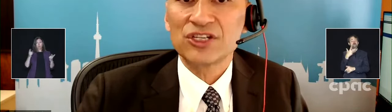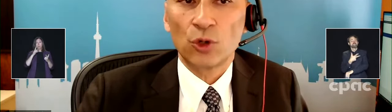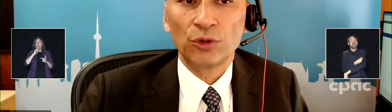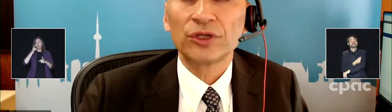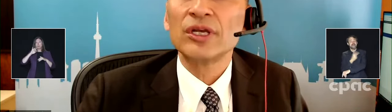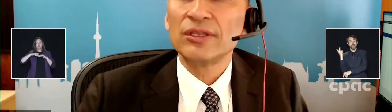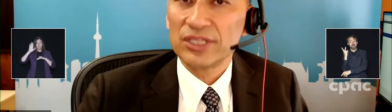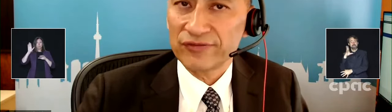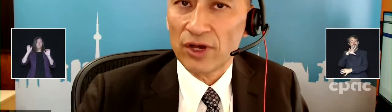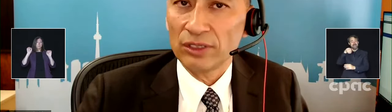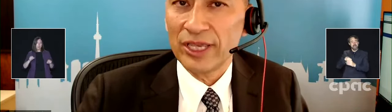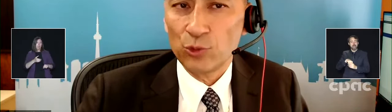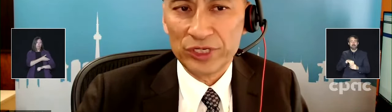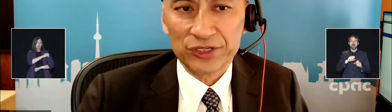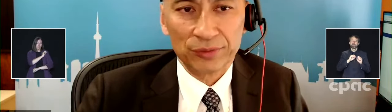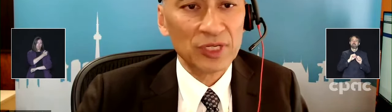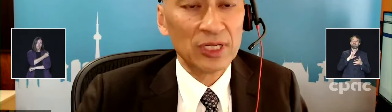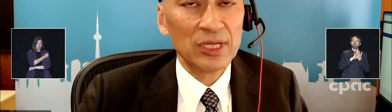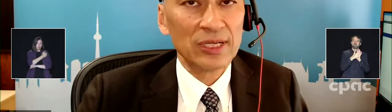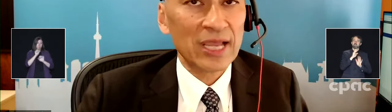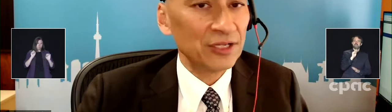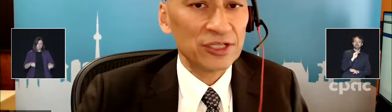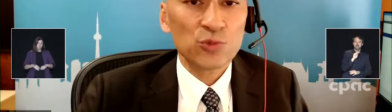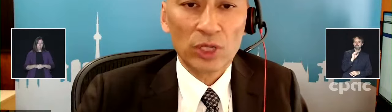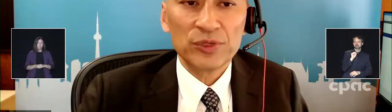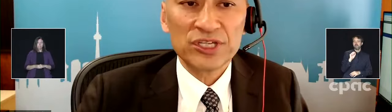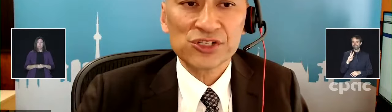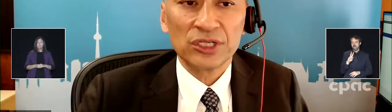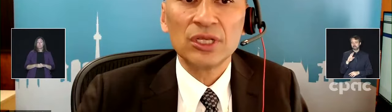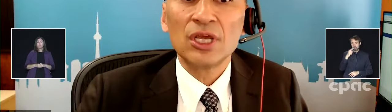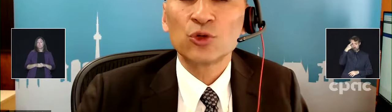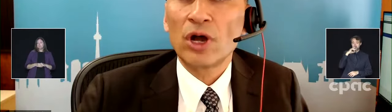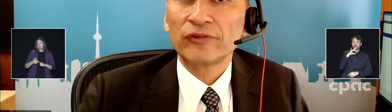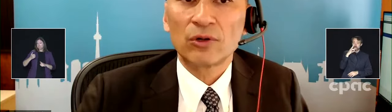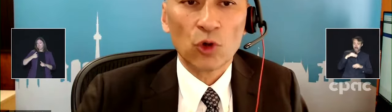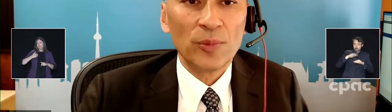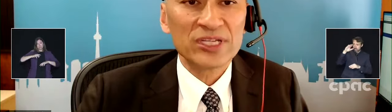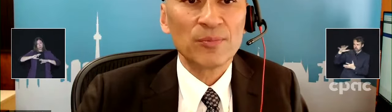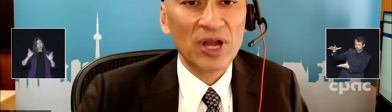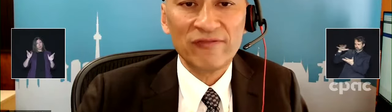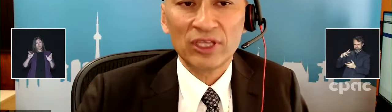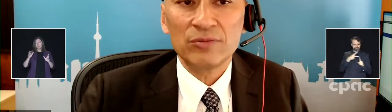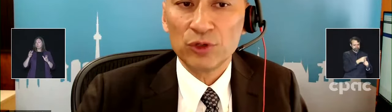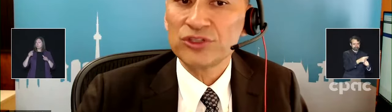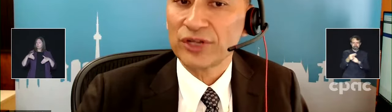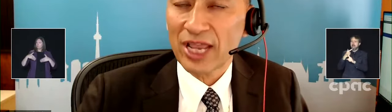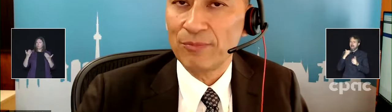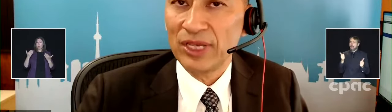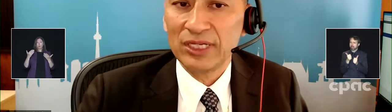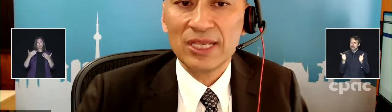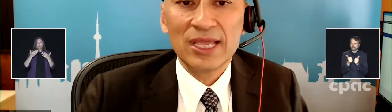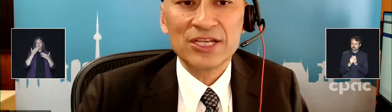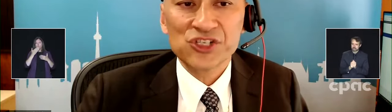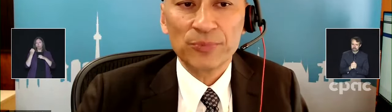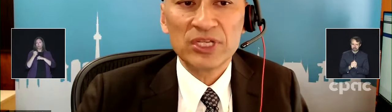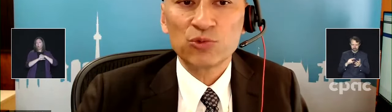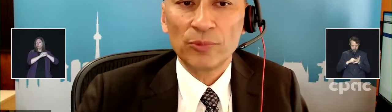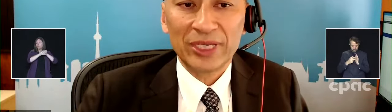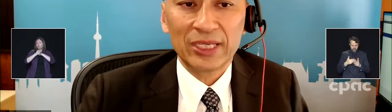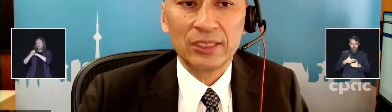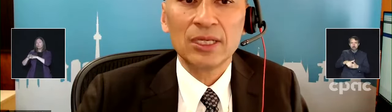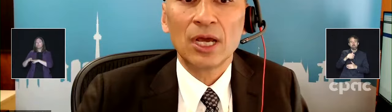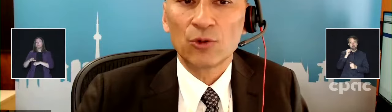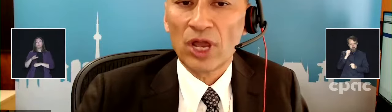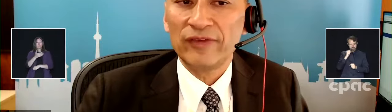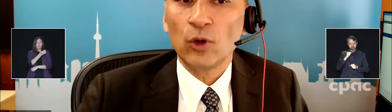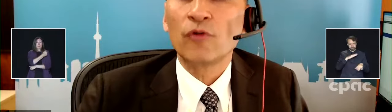years of age and older this fall and winter. Canada is well positioned to offer a robust bivalent booster campaign and shipments